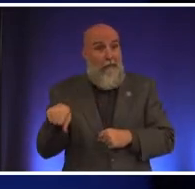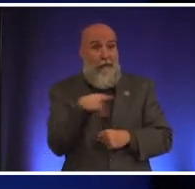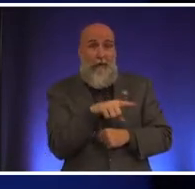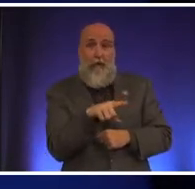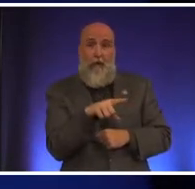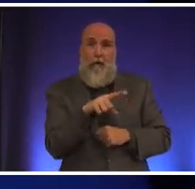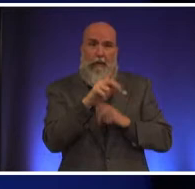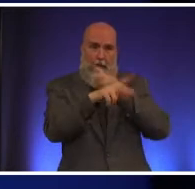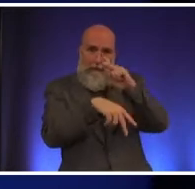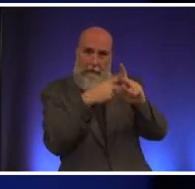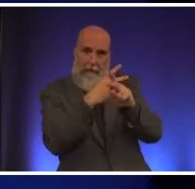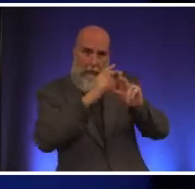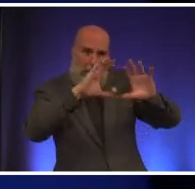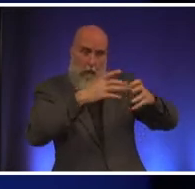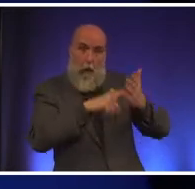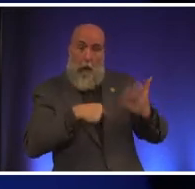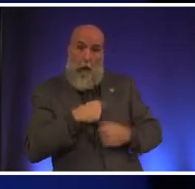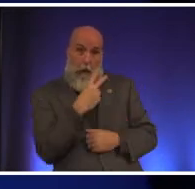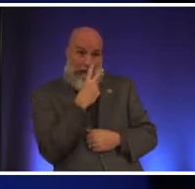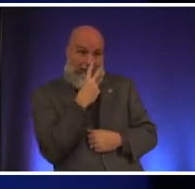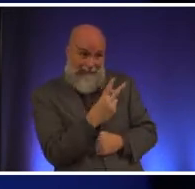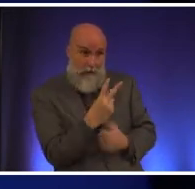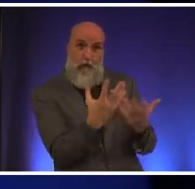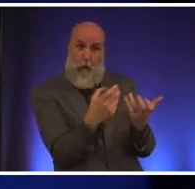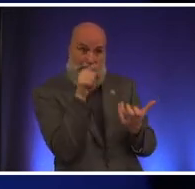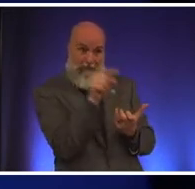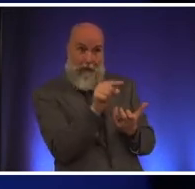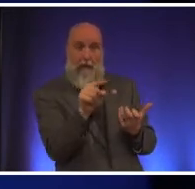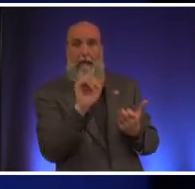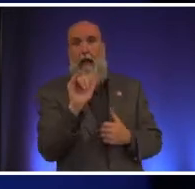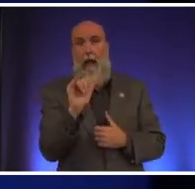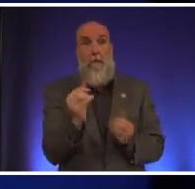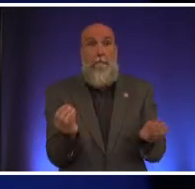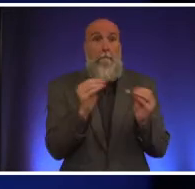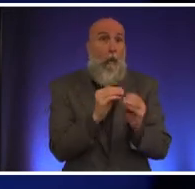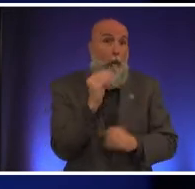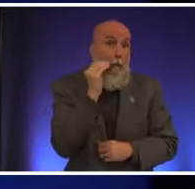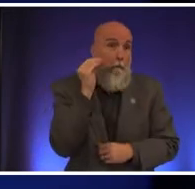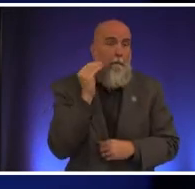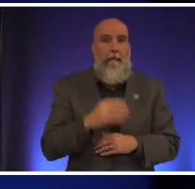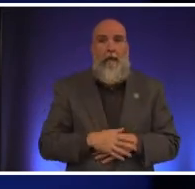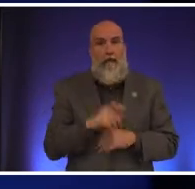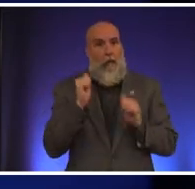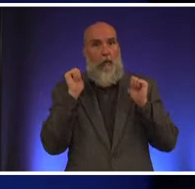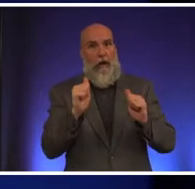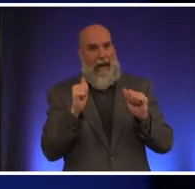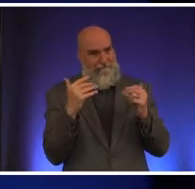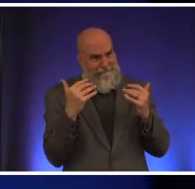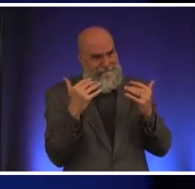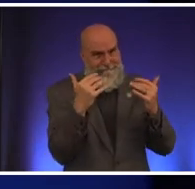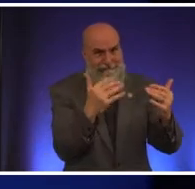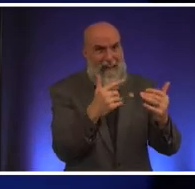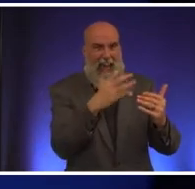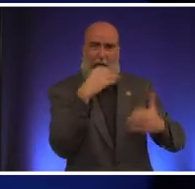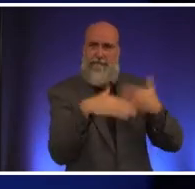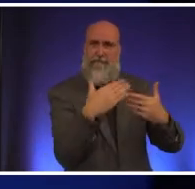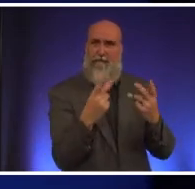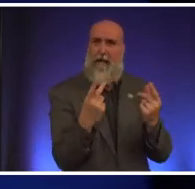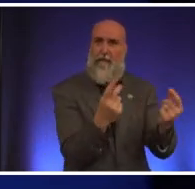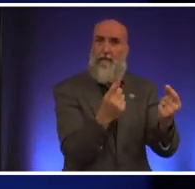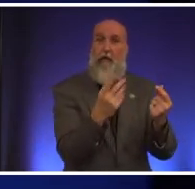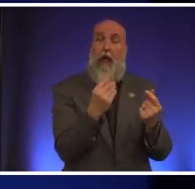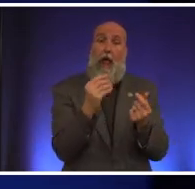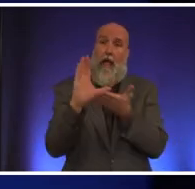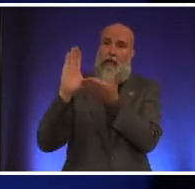the types of things that we want to see built things like more housing uh so that we can move all of those things faster and